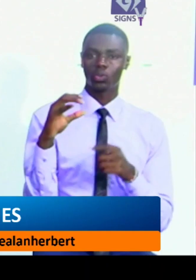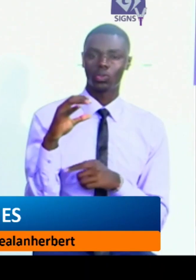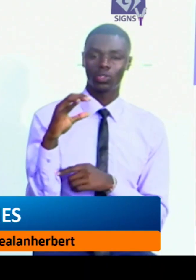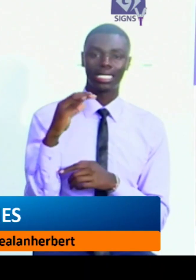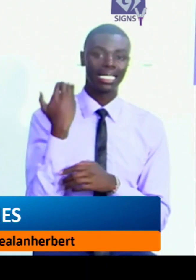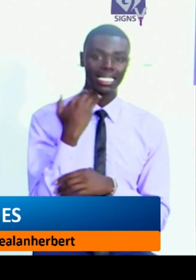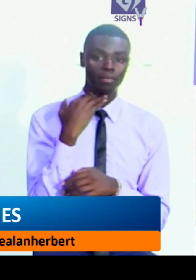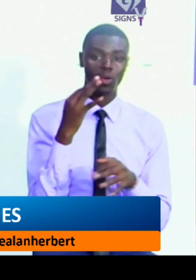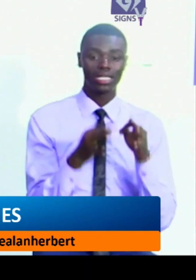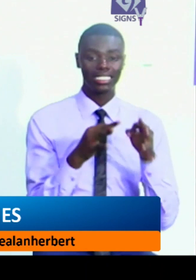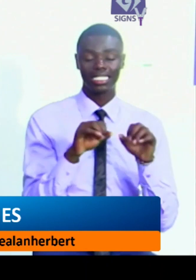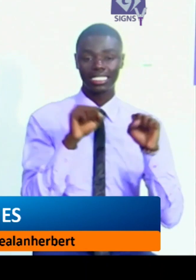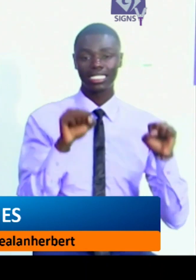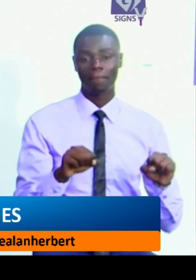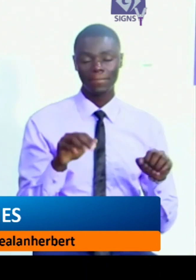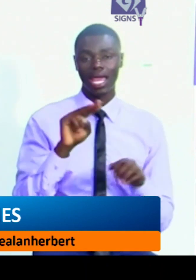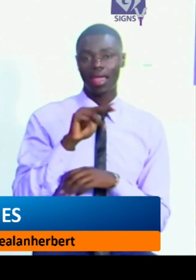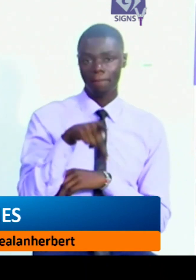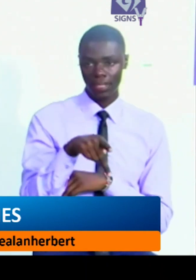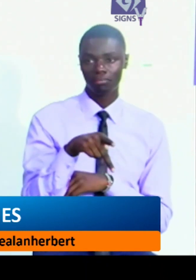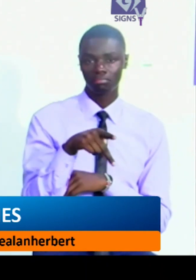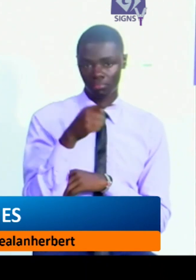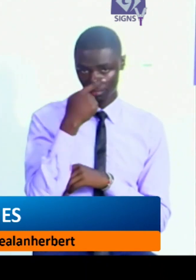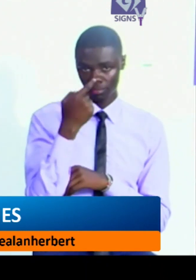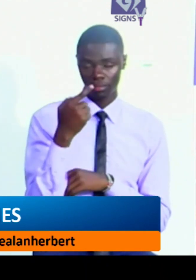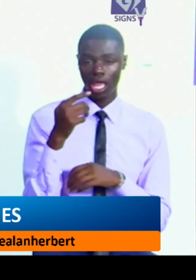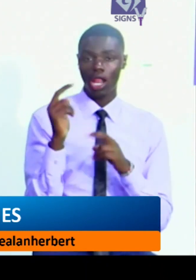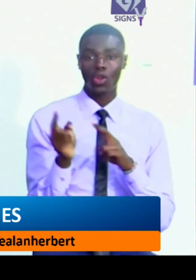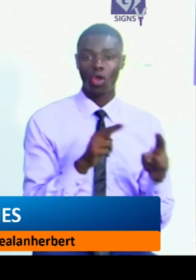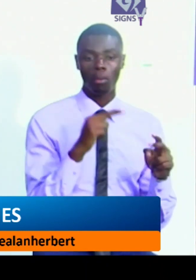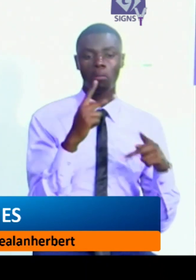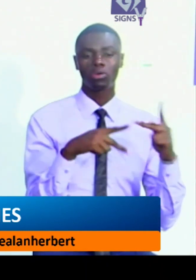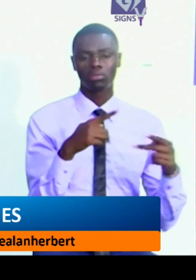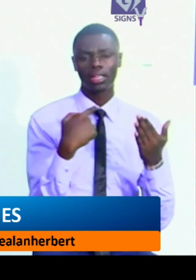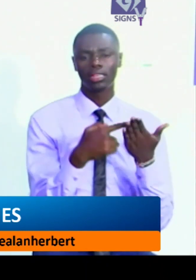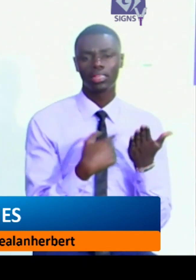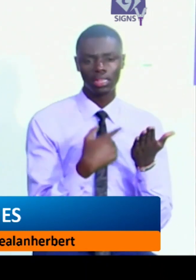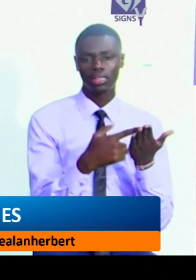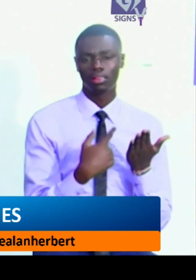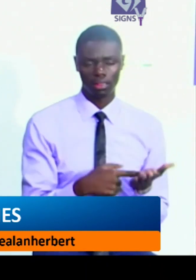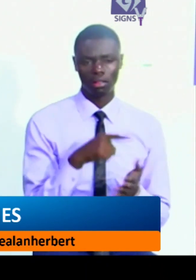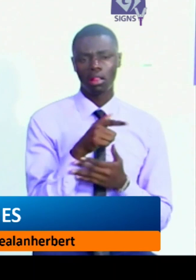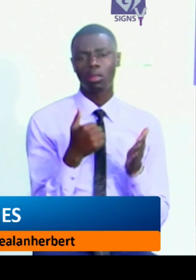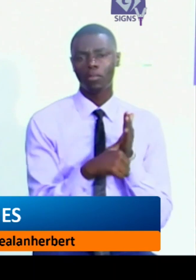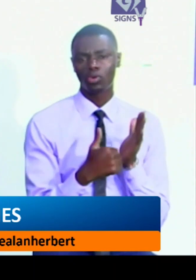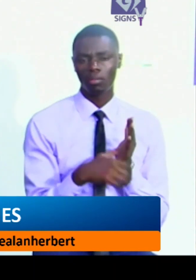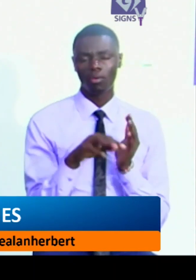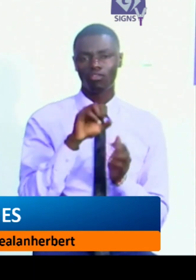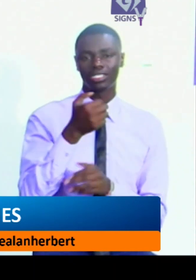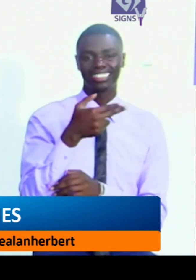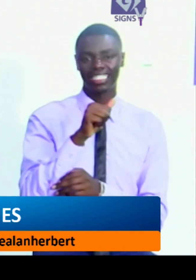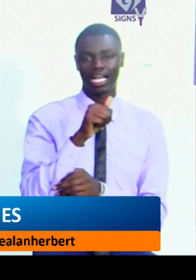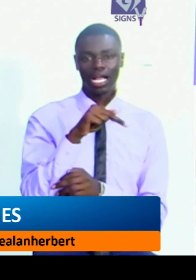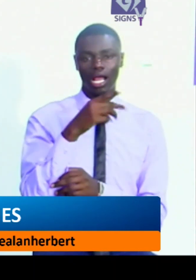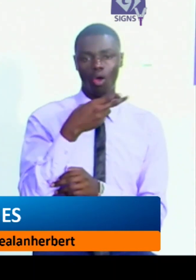now members of parliament are joined no more proceedings to debate the horrors of shaka hola